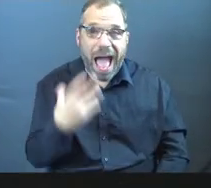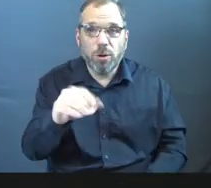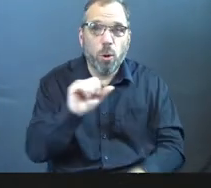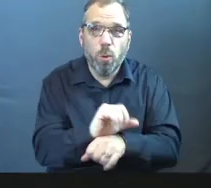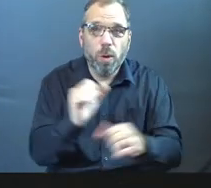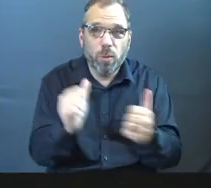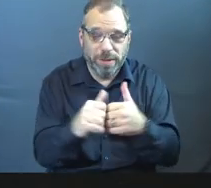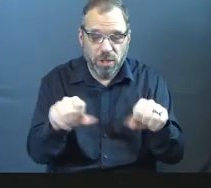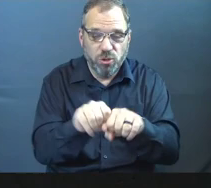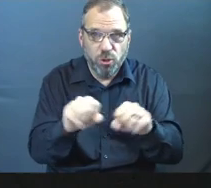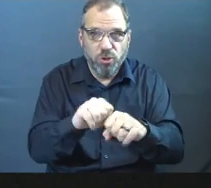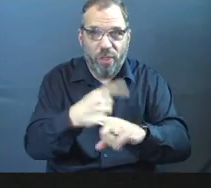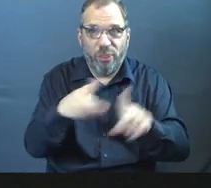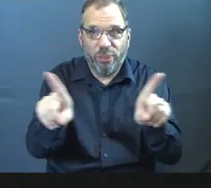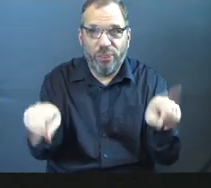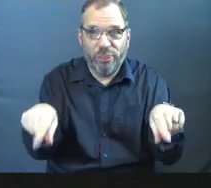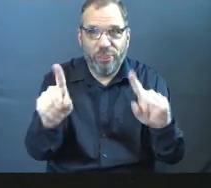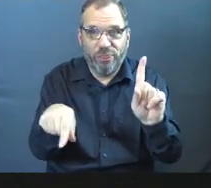excuse me?